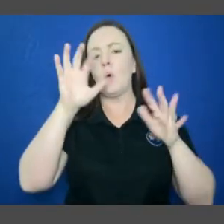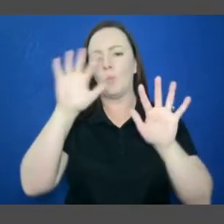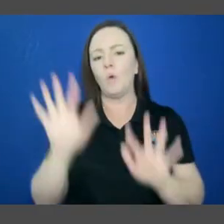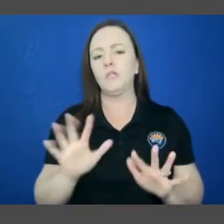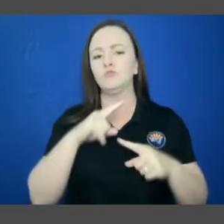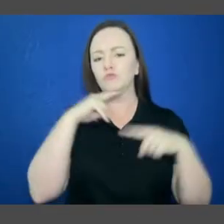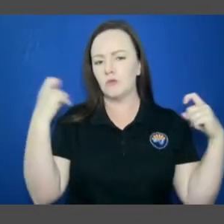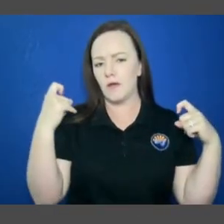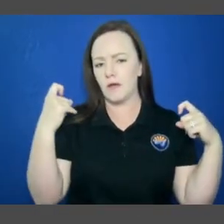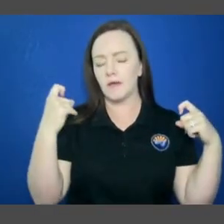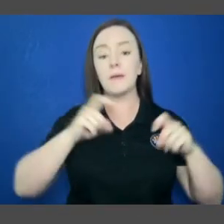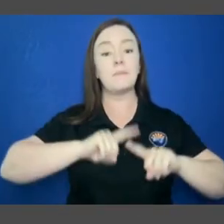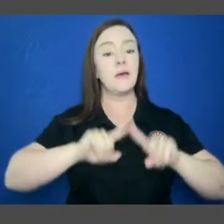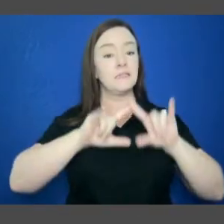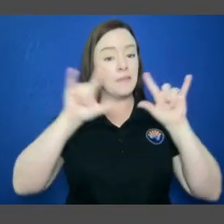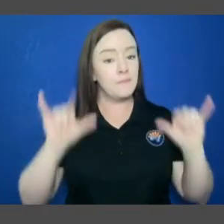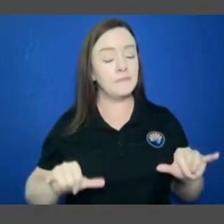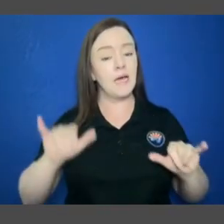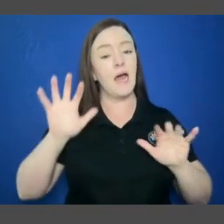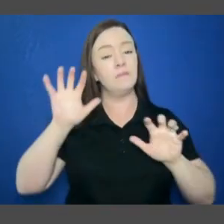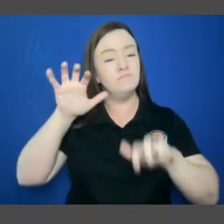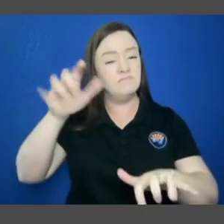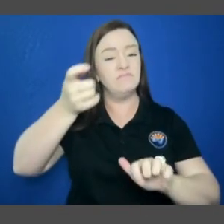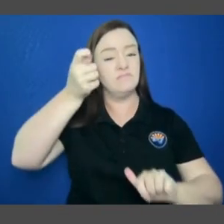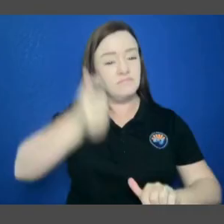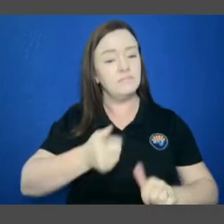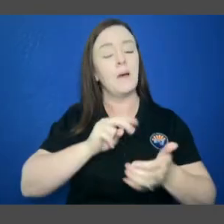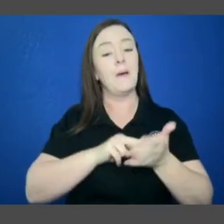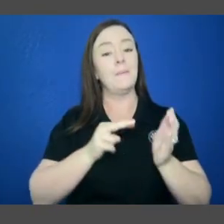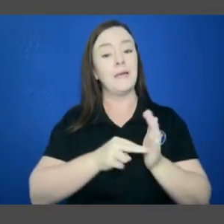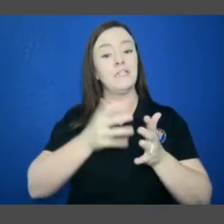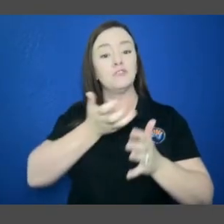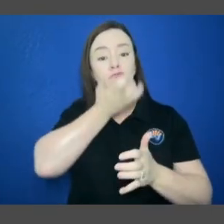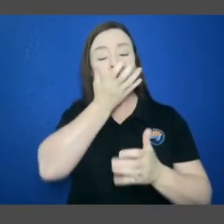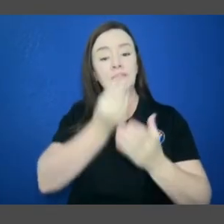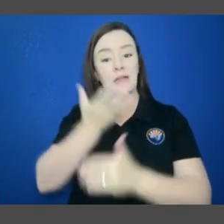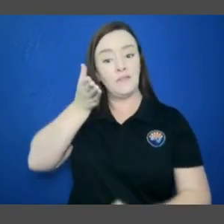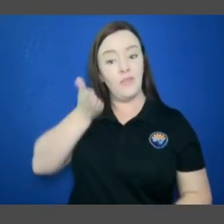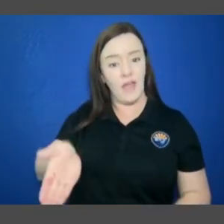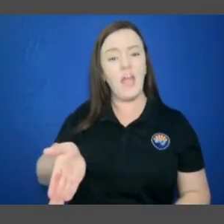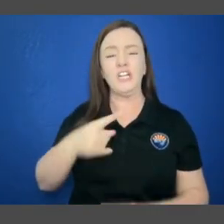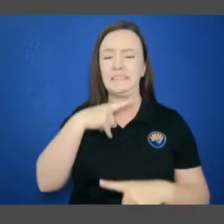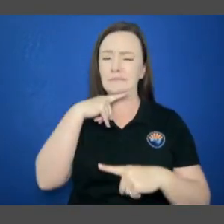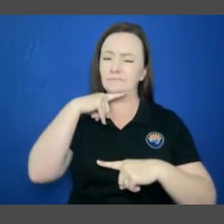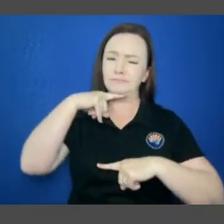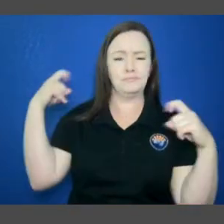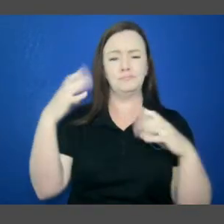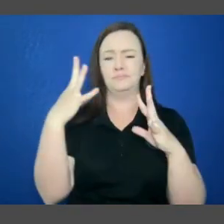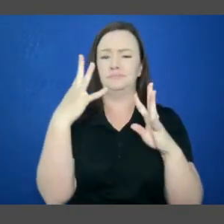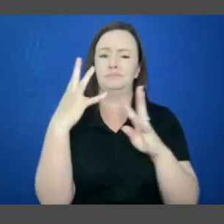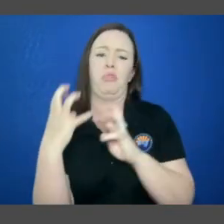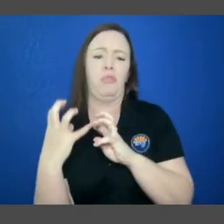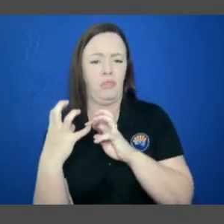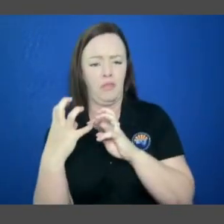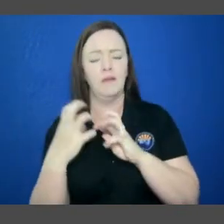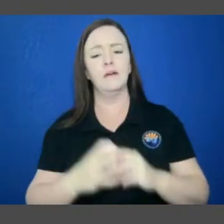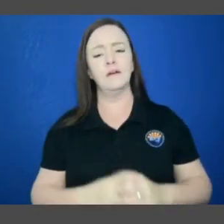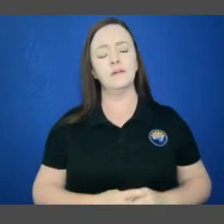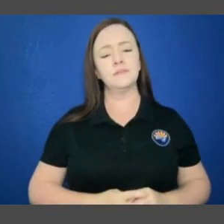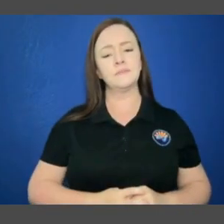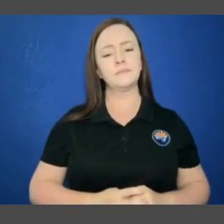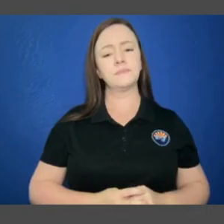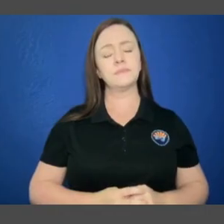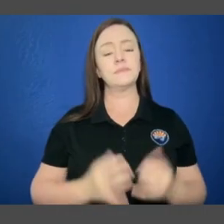but the lack of precipitation has led to very dry fuels across Arizona. With the extremely dry